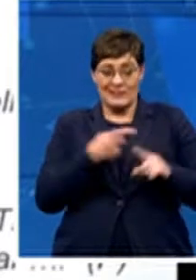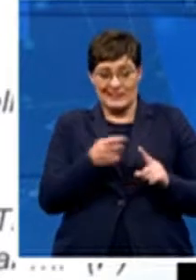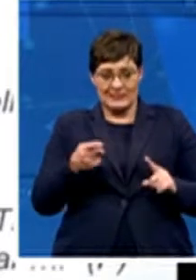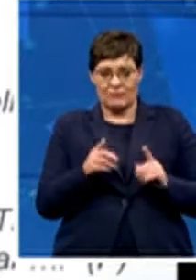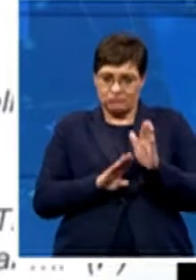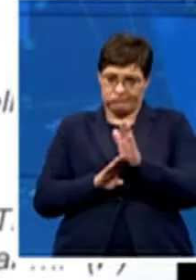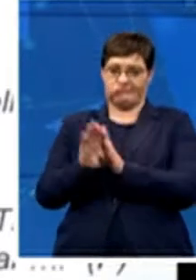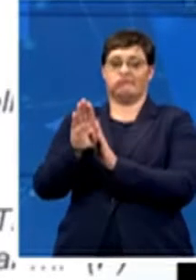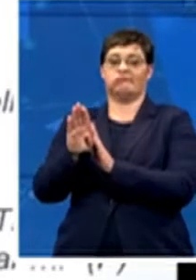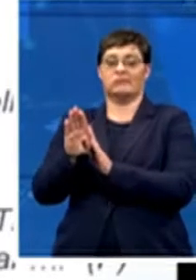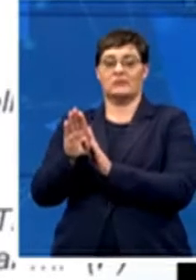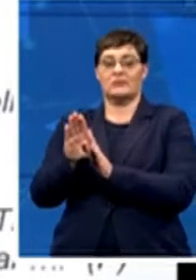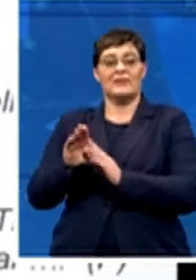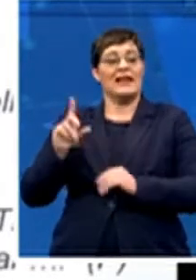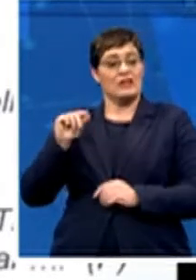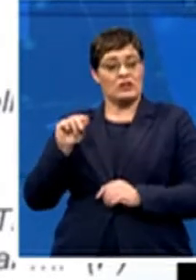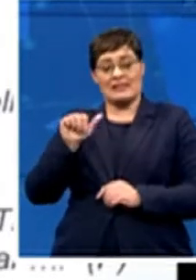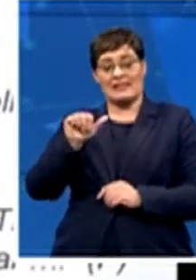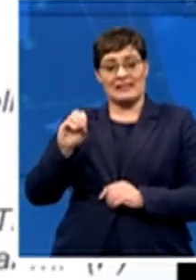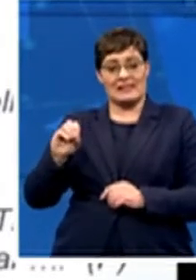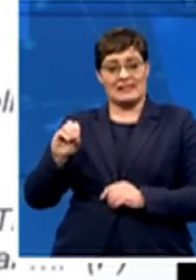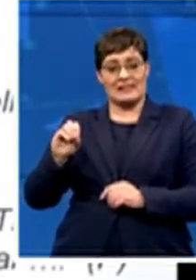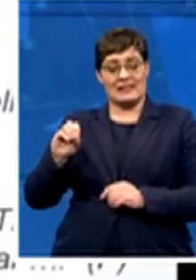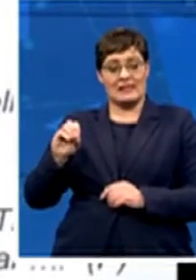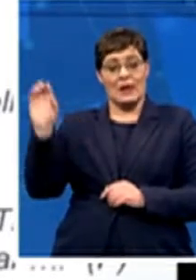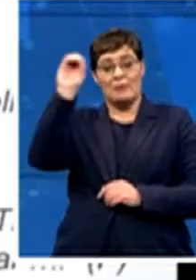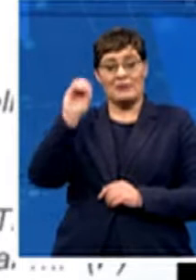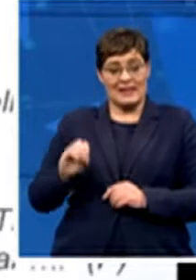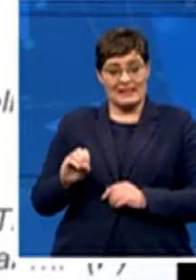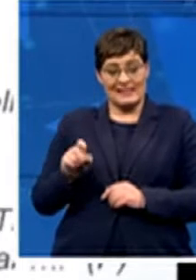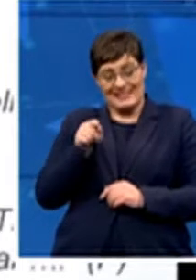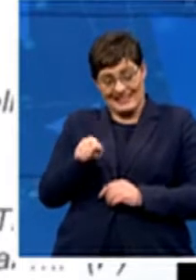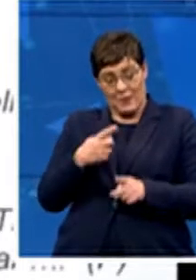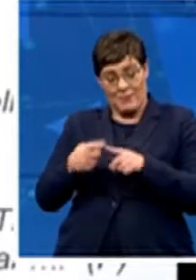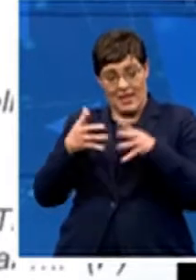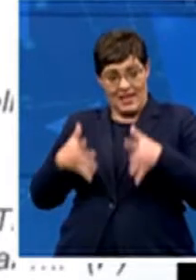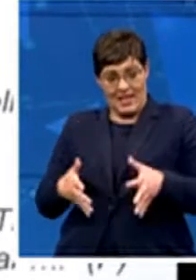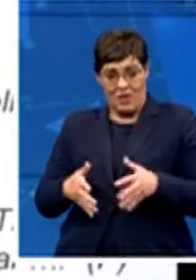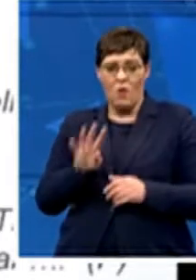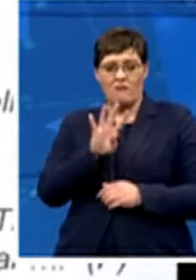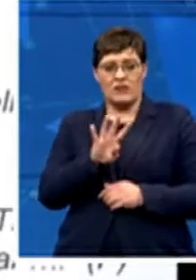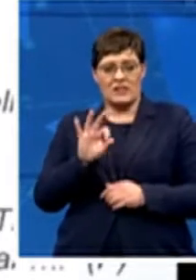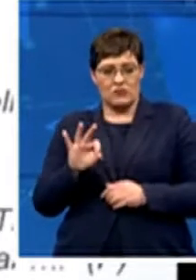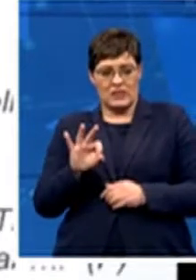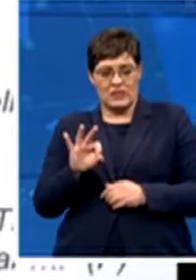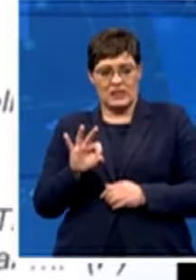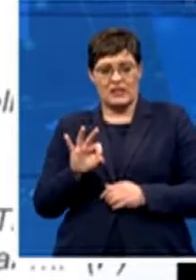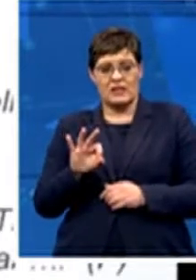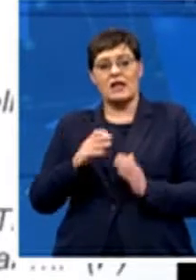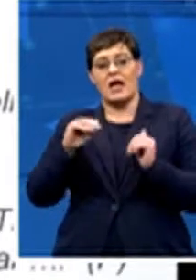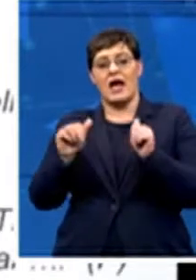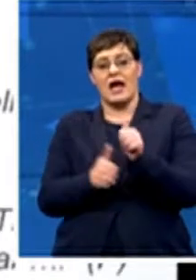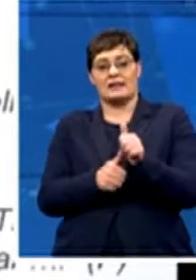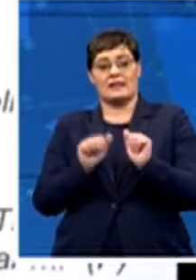60% of this group of players of 43 played South African under 19 cricket. And it was actually a